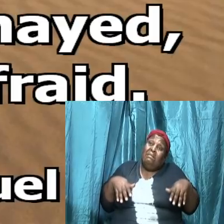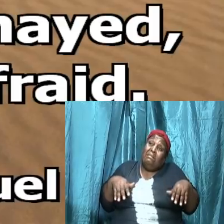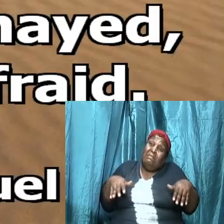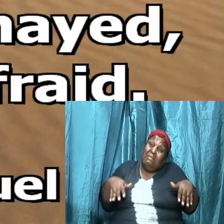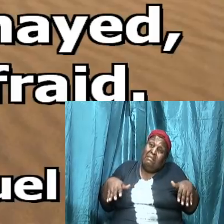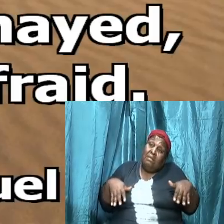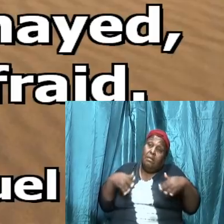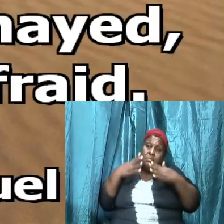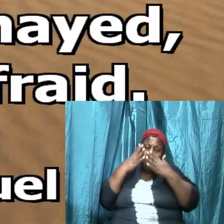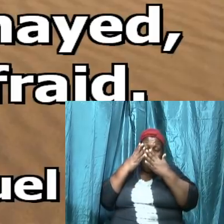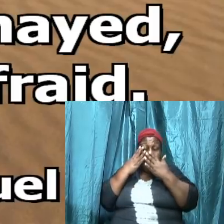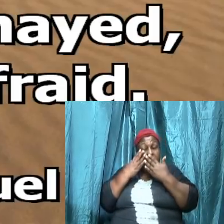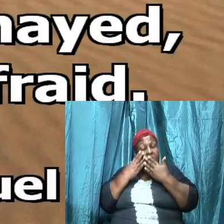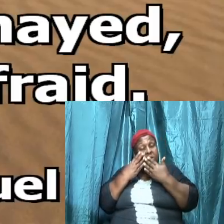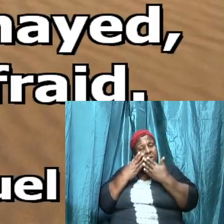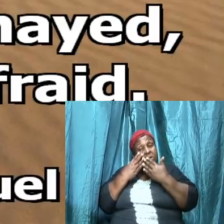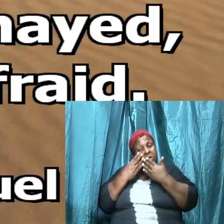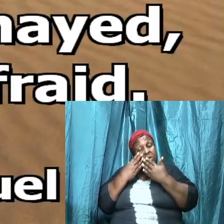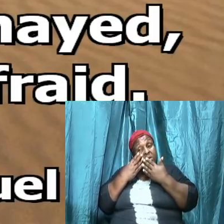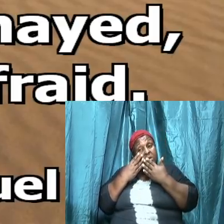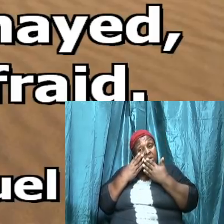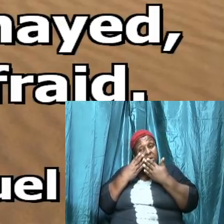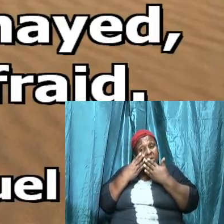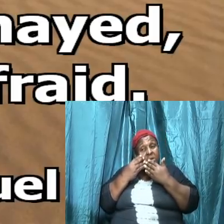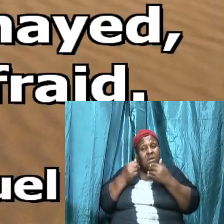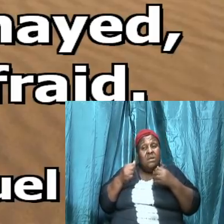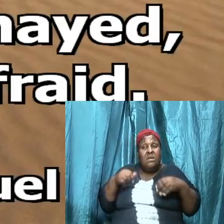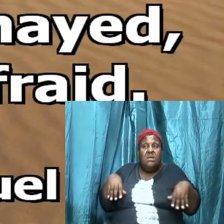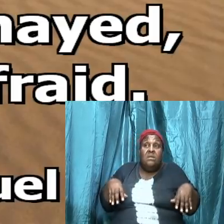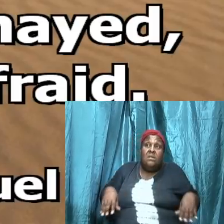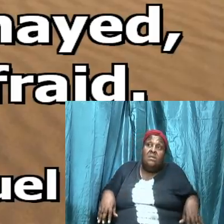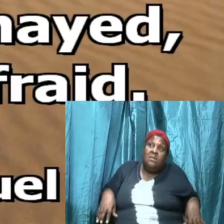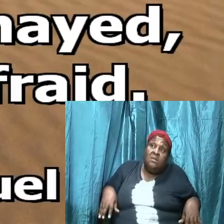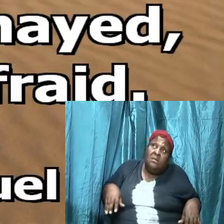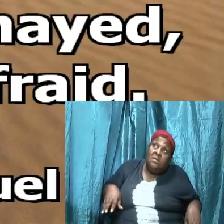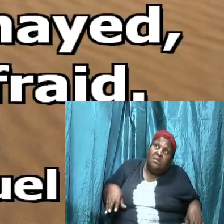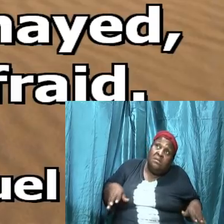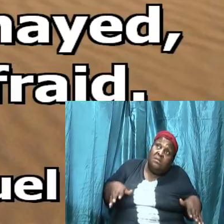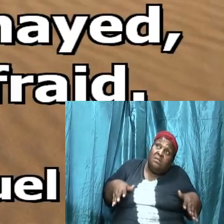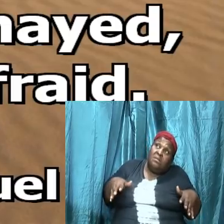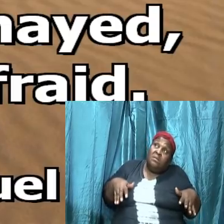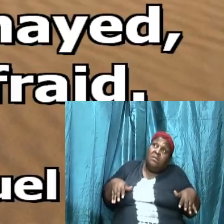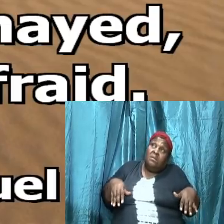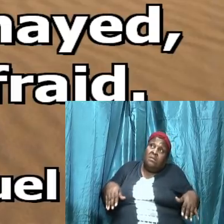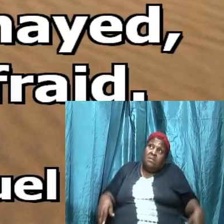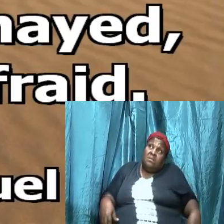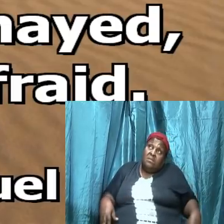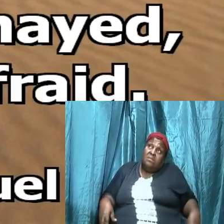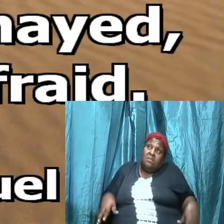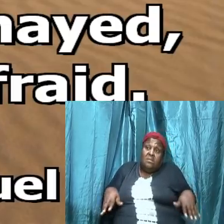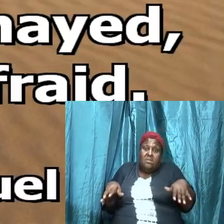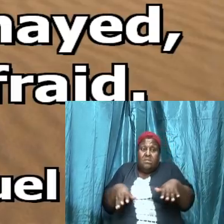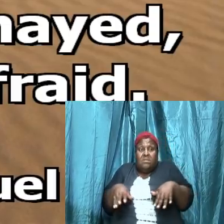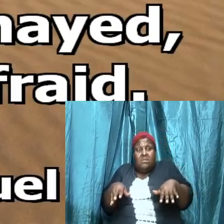they were numbed that's what this may mean they became incapacitated